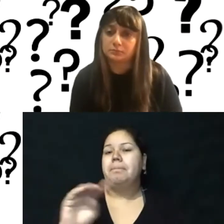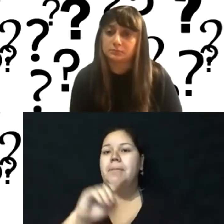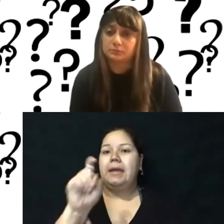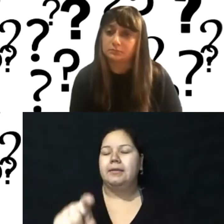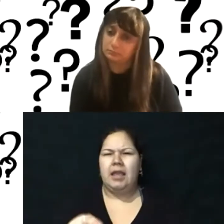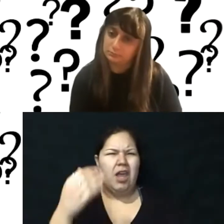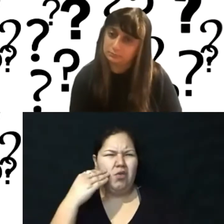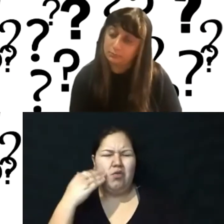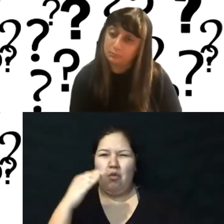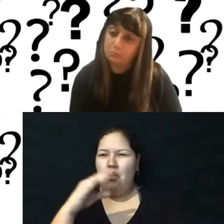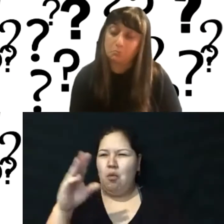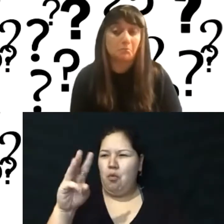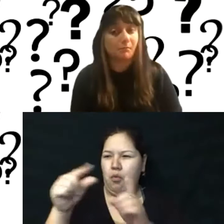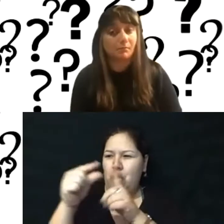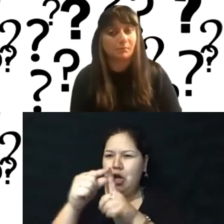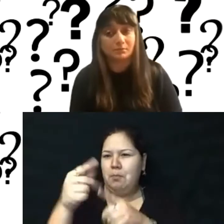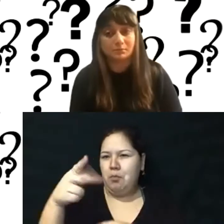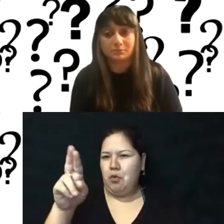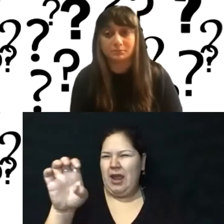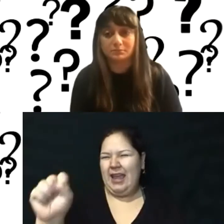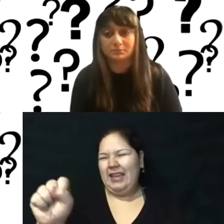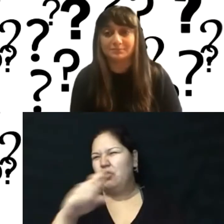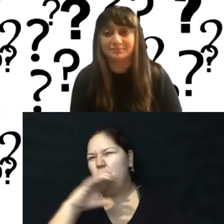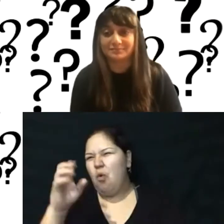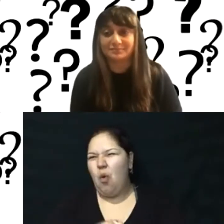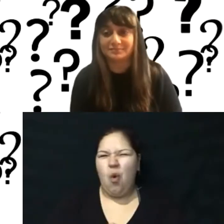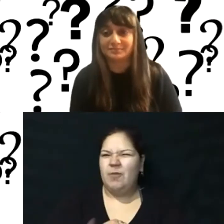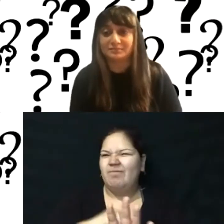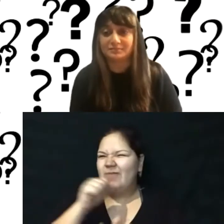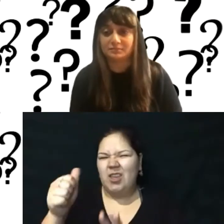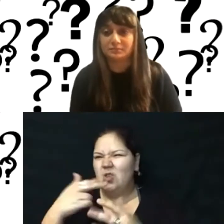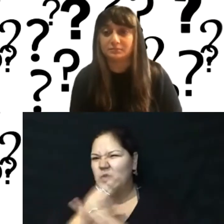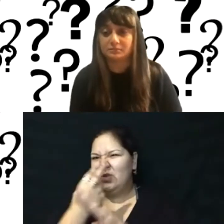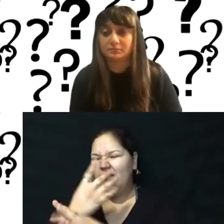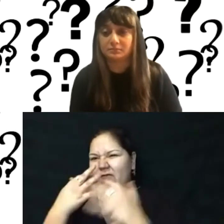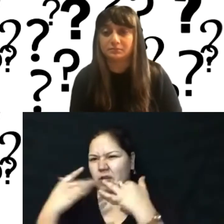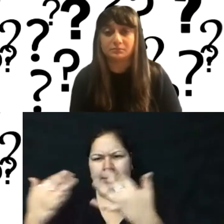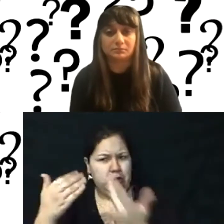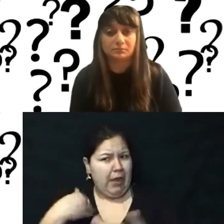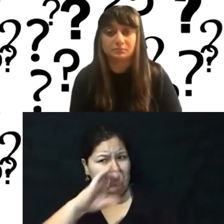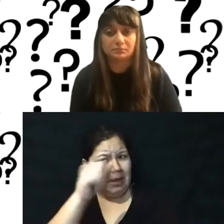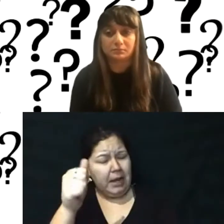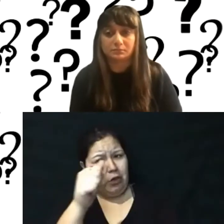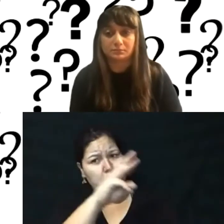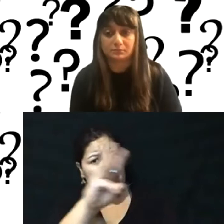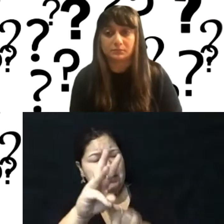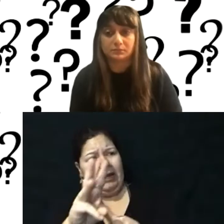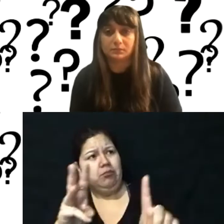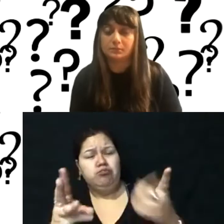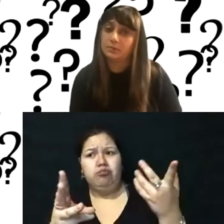old fashioned clunky and not user-friendly. Can you recommend a web hosting site that a specialist would respect working with?